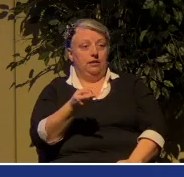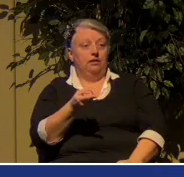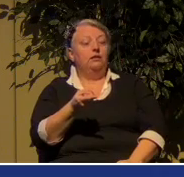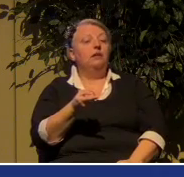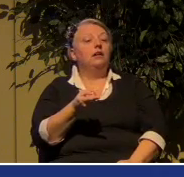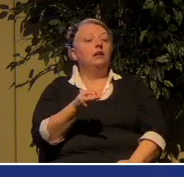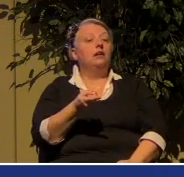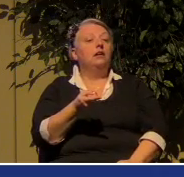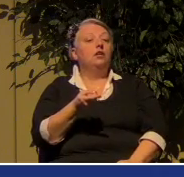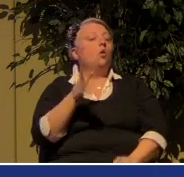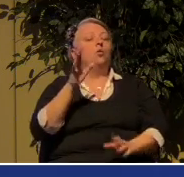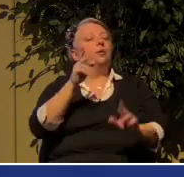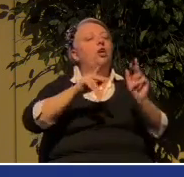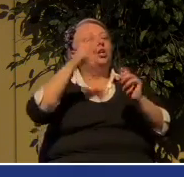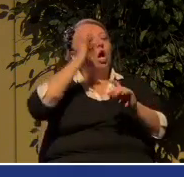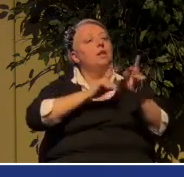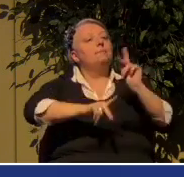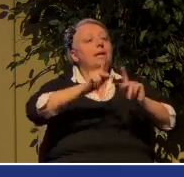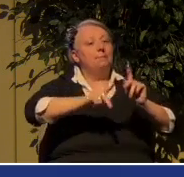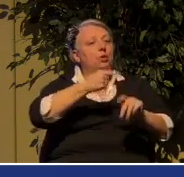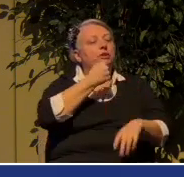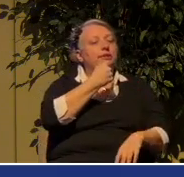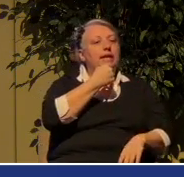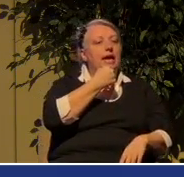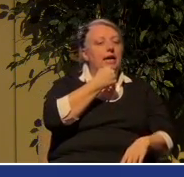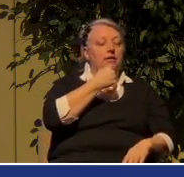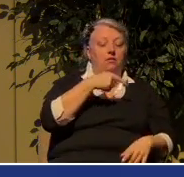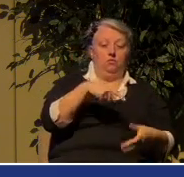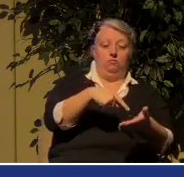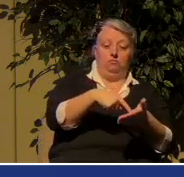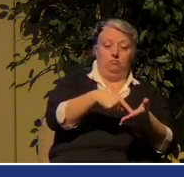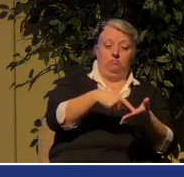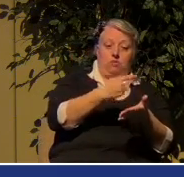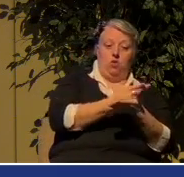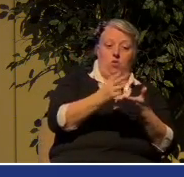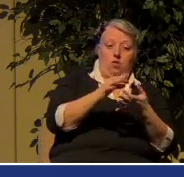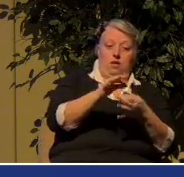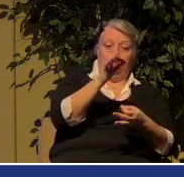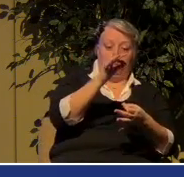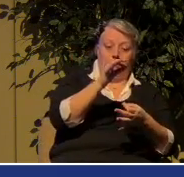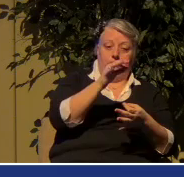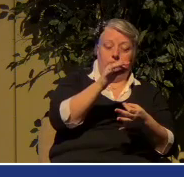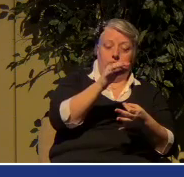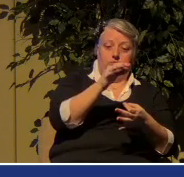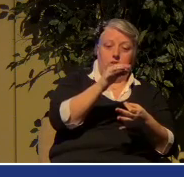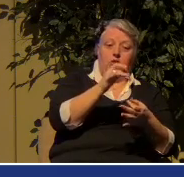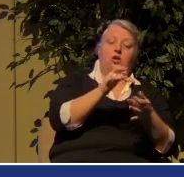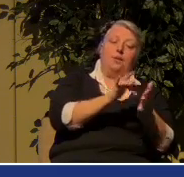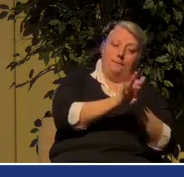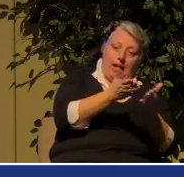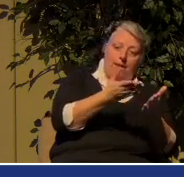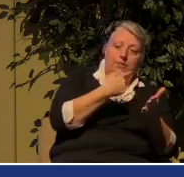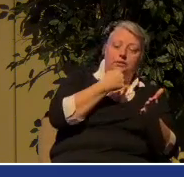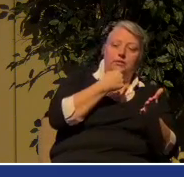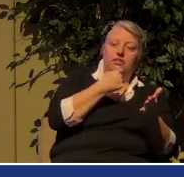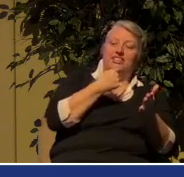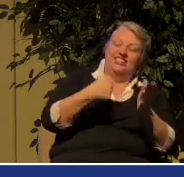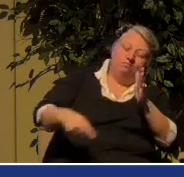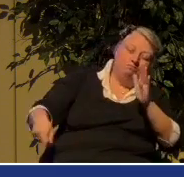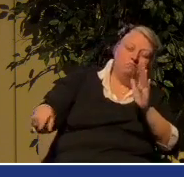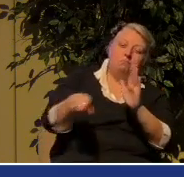to anything that departs from the biblical norm of marriage between a man and a woman.